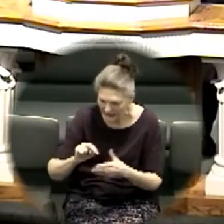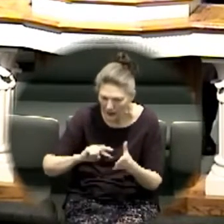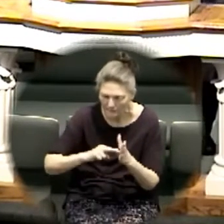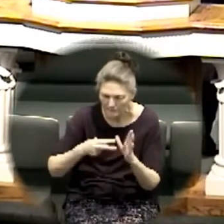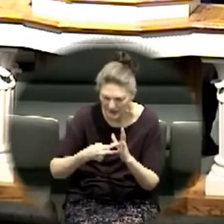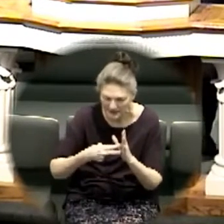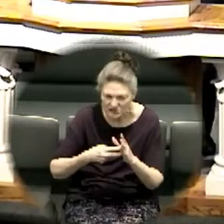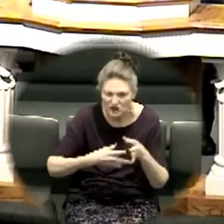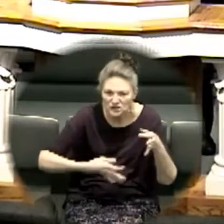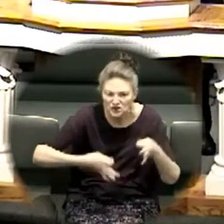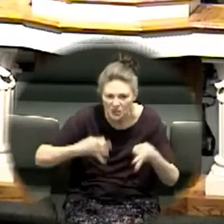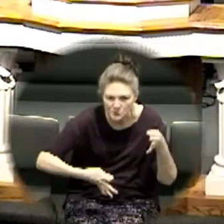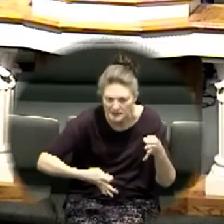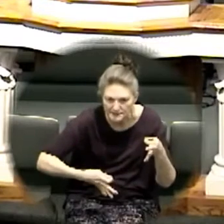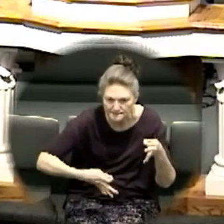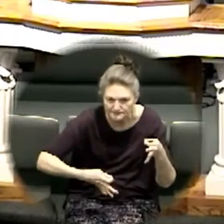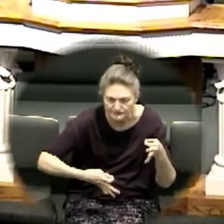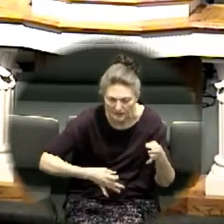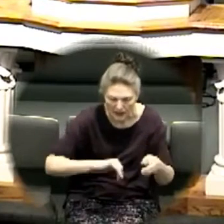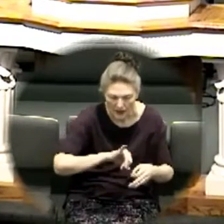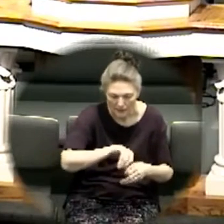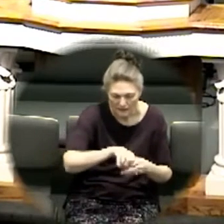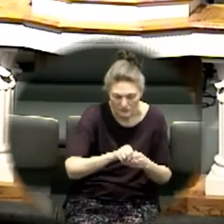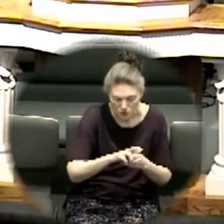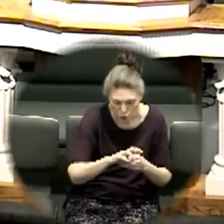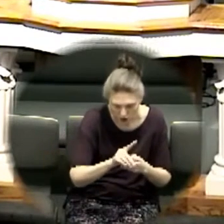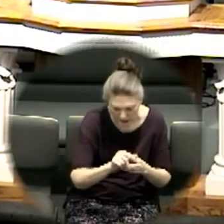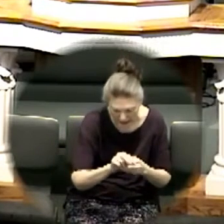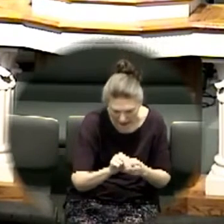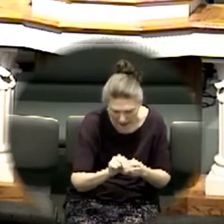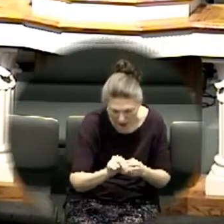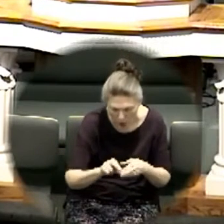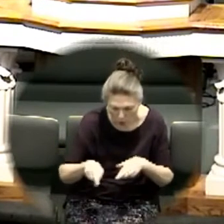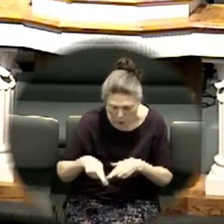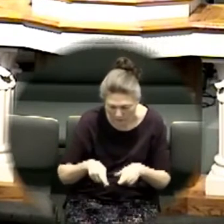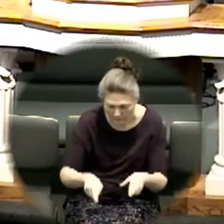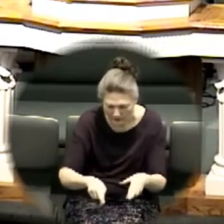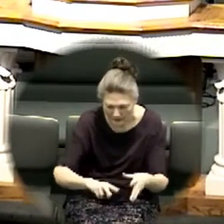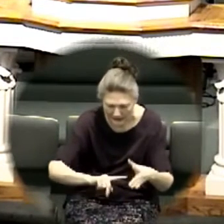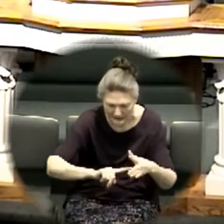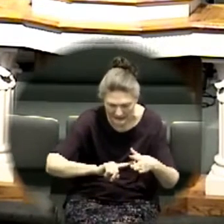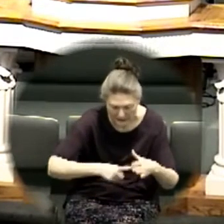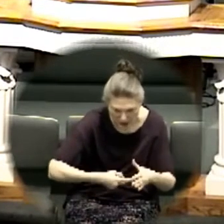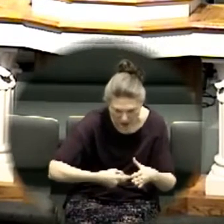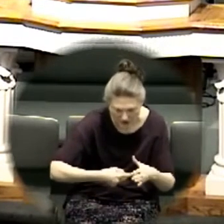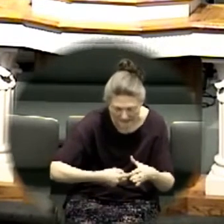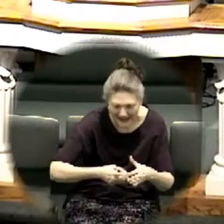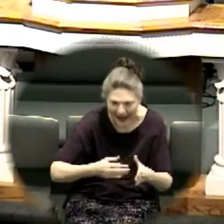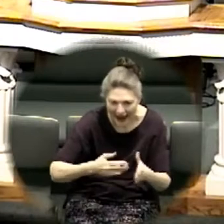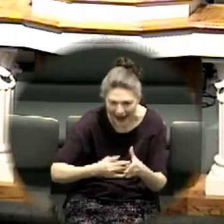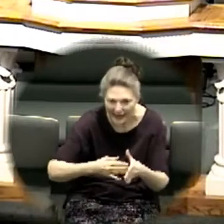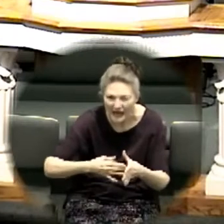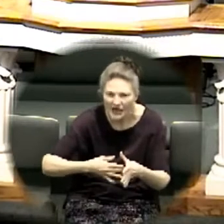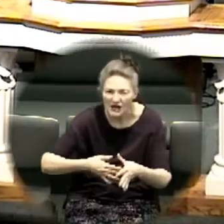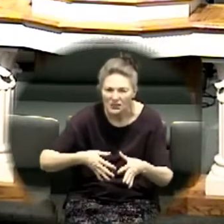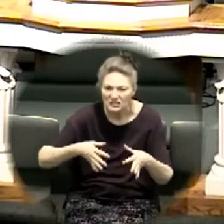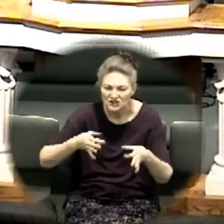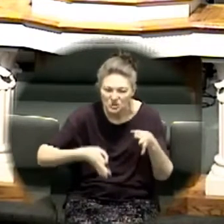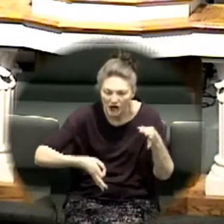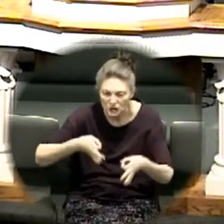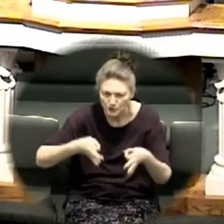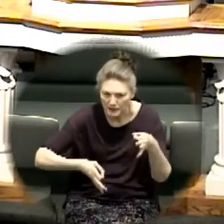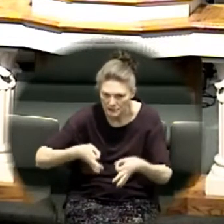the Jordan River starts at the source of judgment part of Jordan's